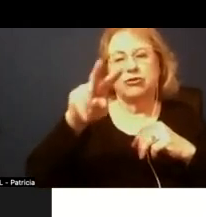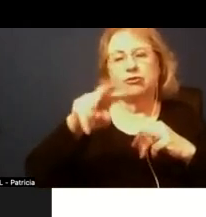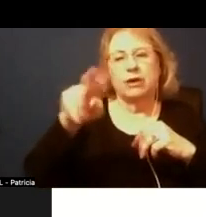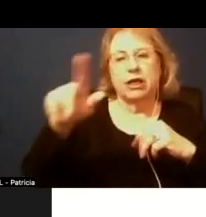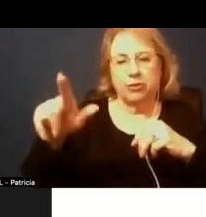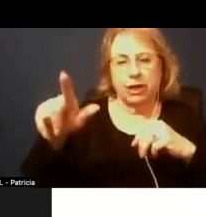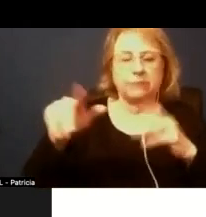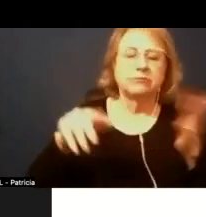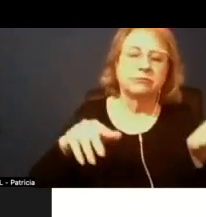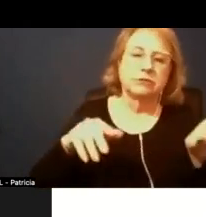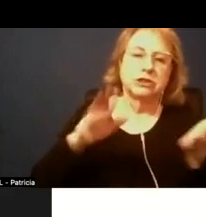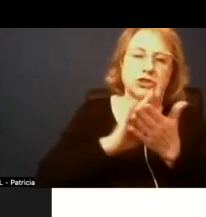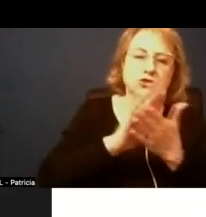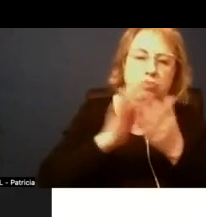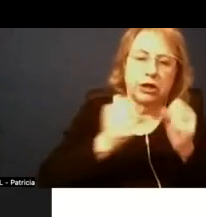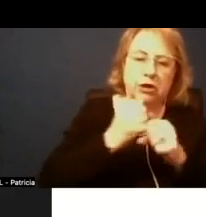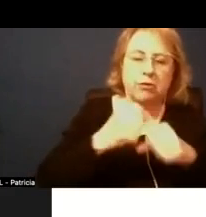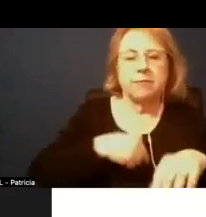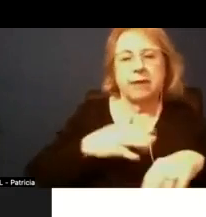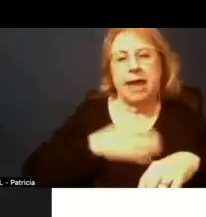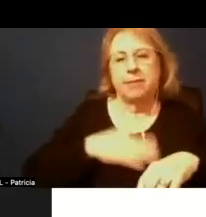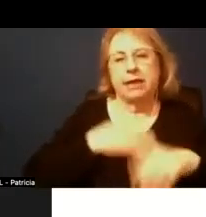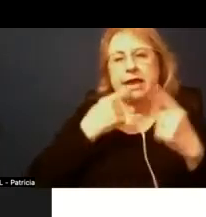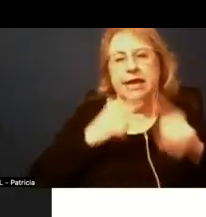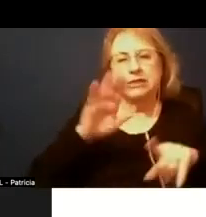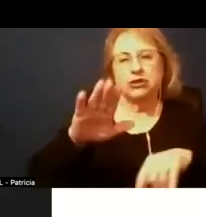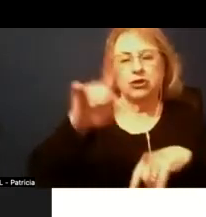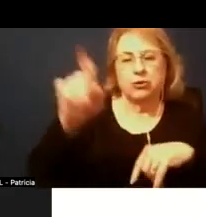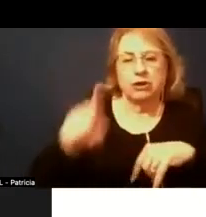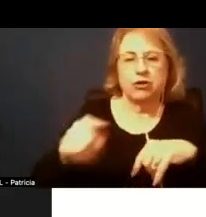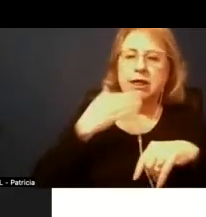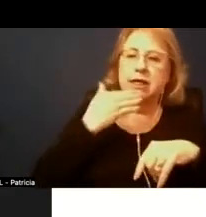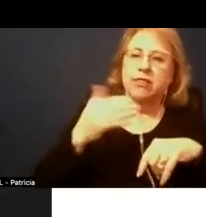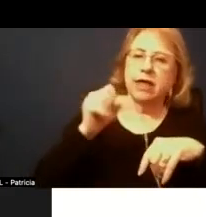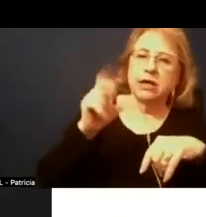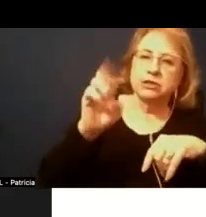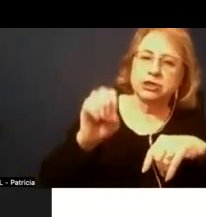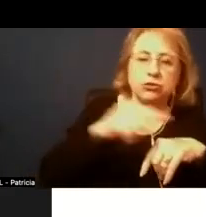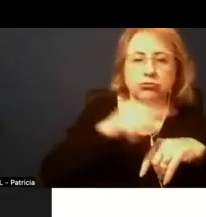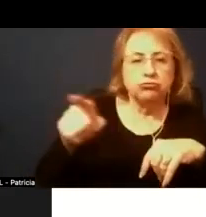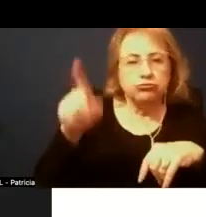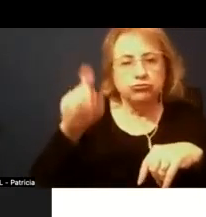happy to answer any questions you may have thank you sue are there any clarifying questions